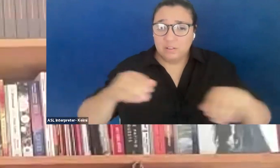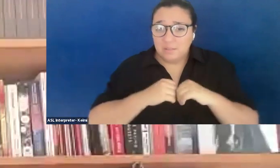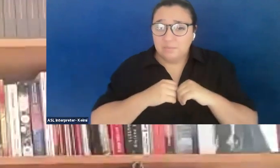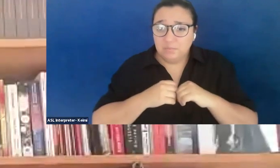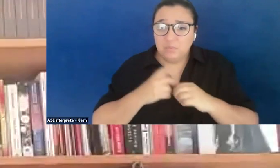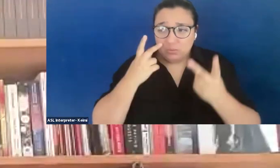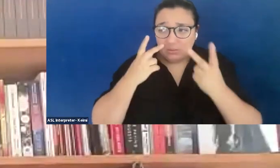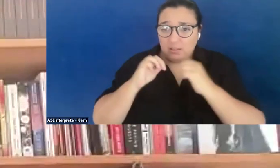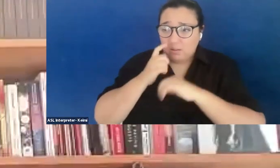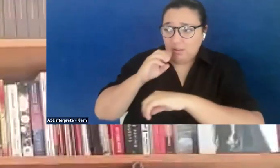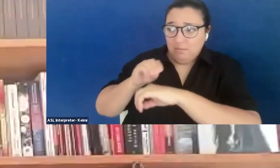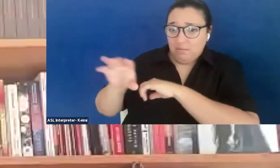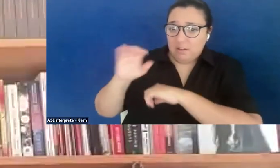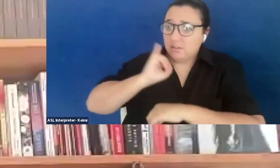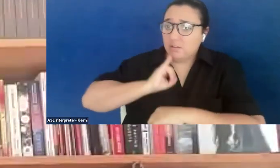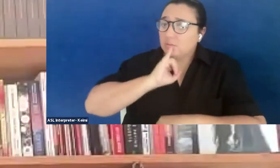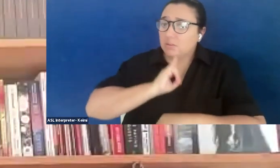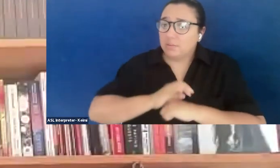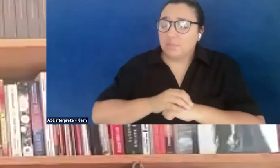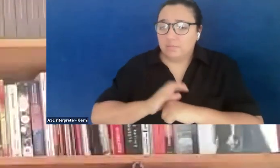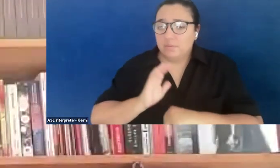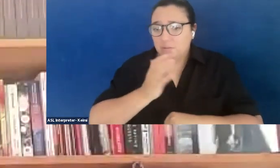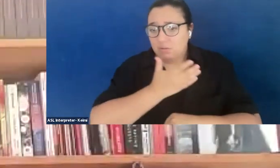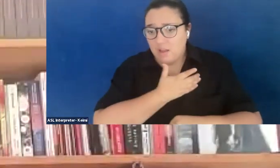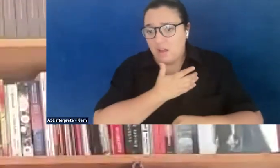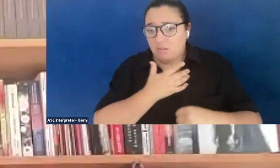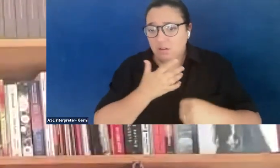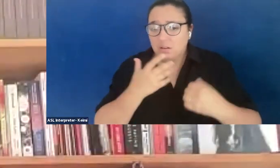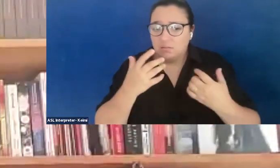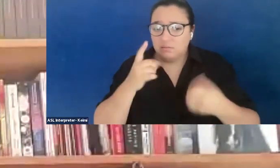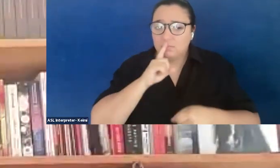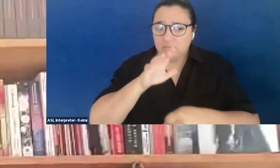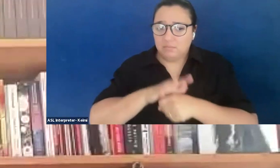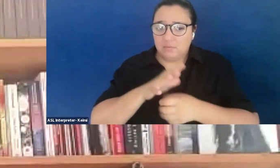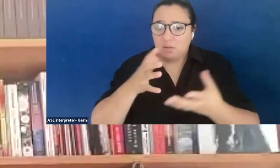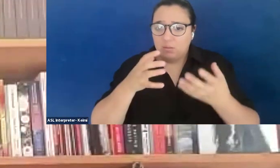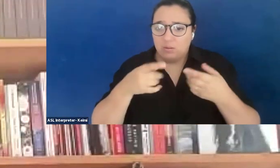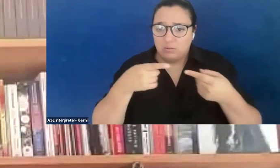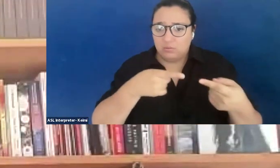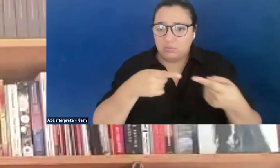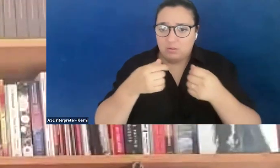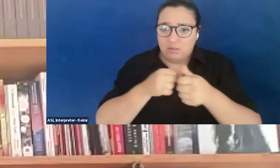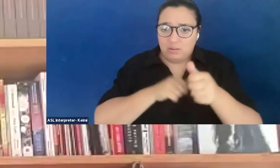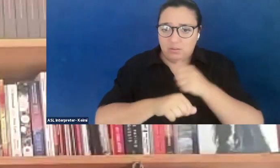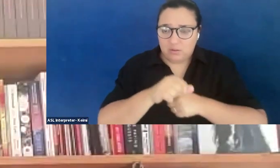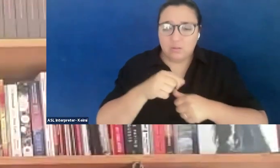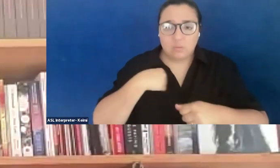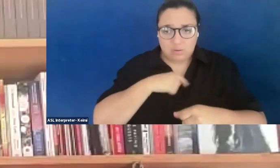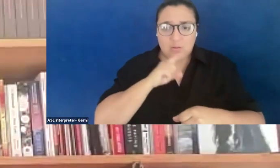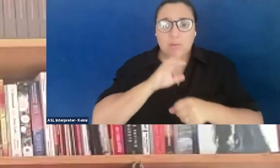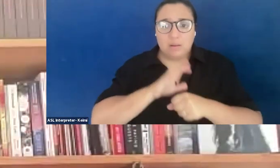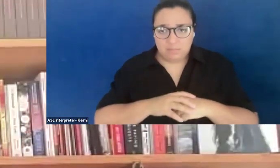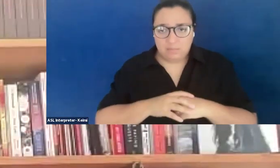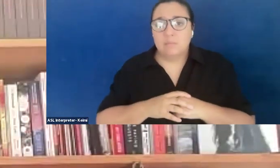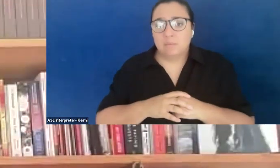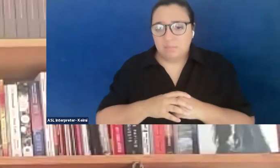Israeli state. So it's like, no, our resolve to struggle with each other is actually, we're recommitted to it in a different way with